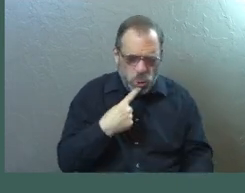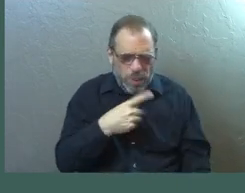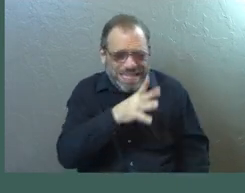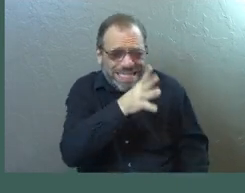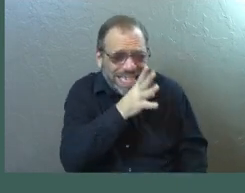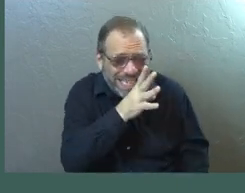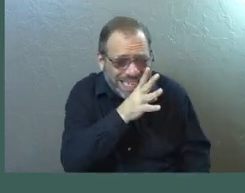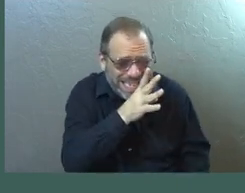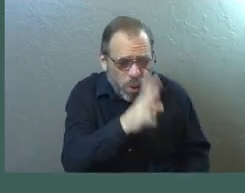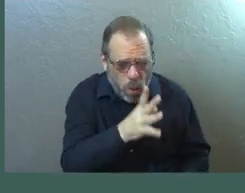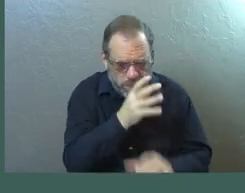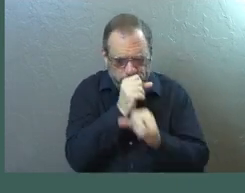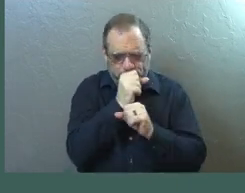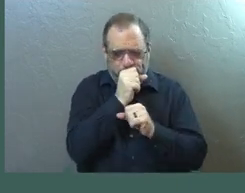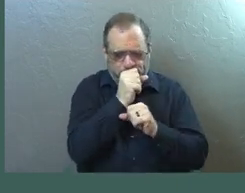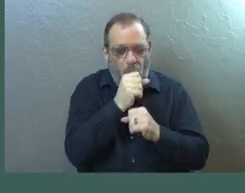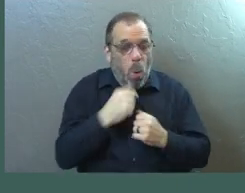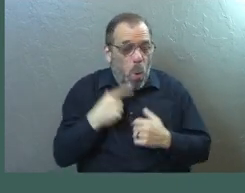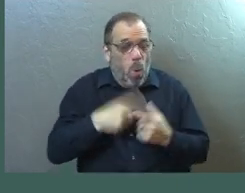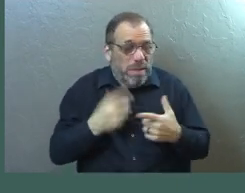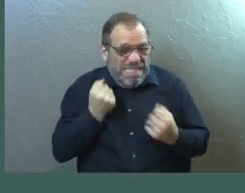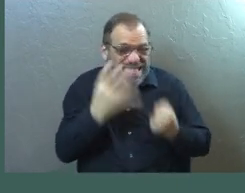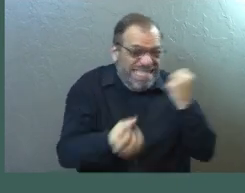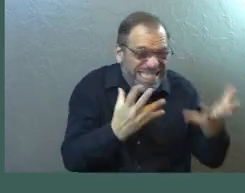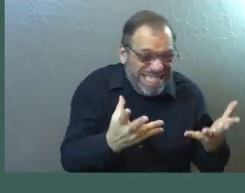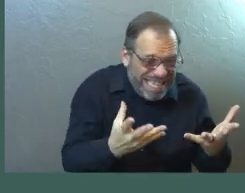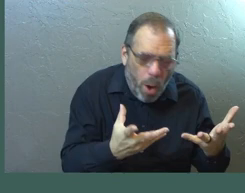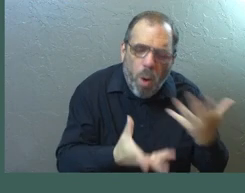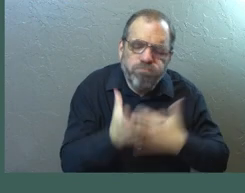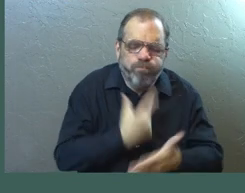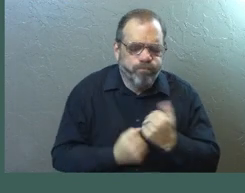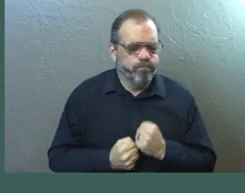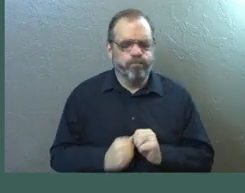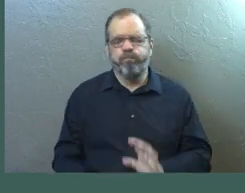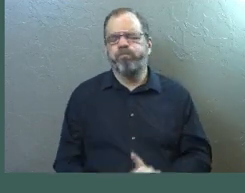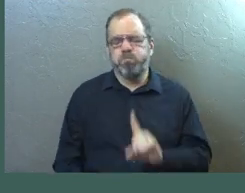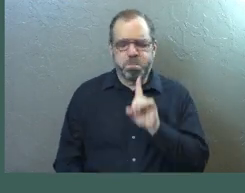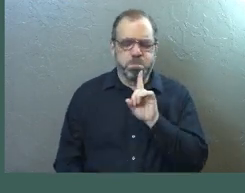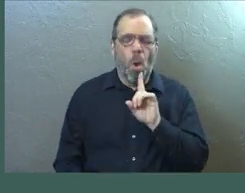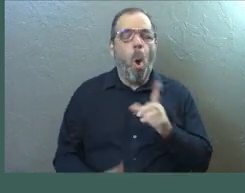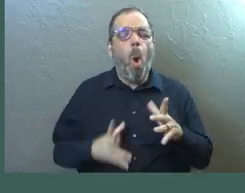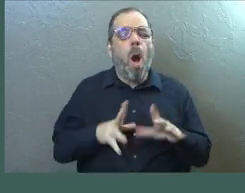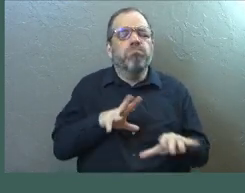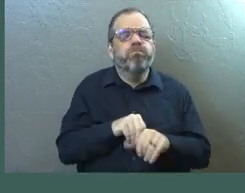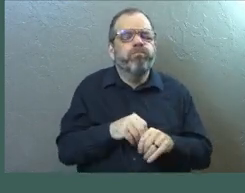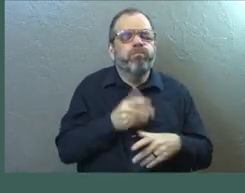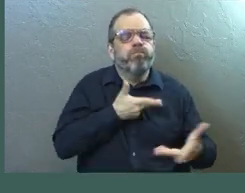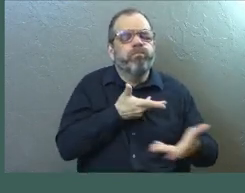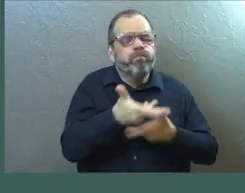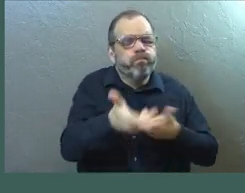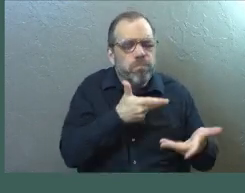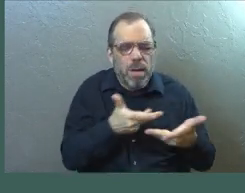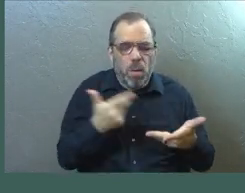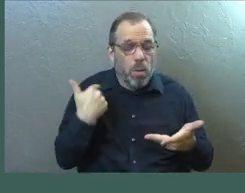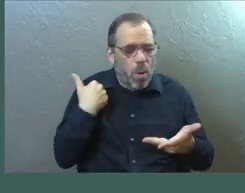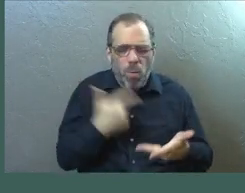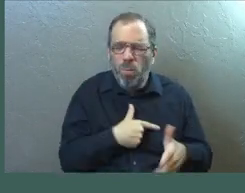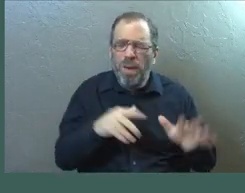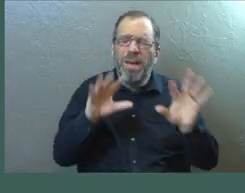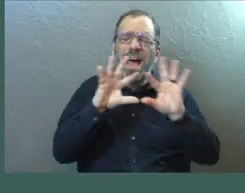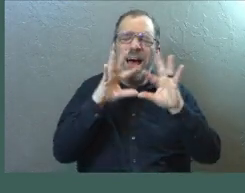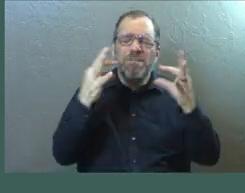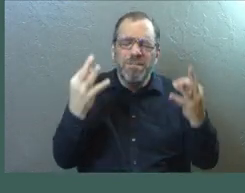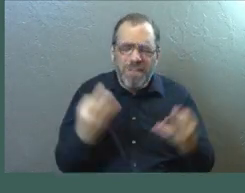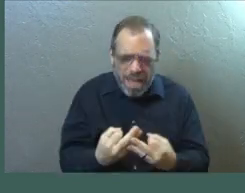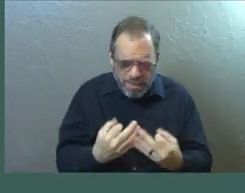something, when to not say something. Help us to know, God, how to enter into these conversations, because we are a family that needs